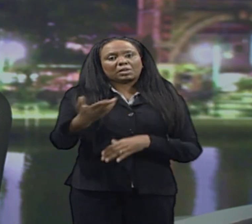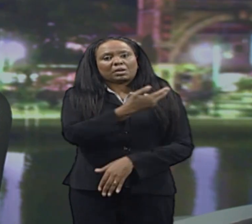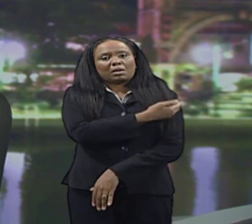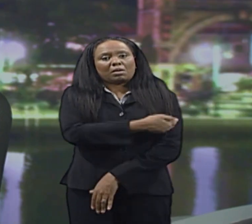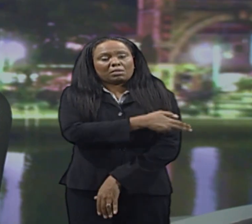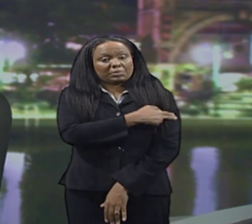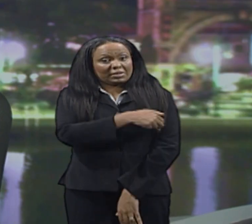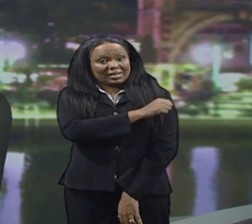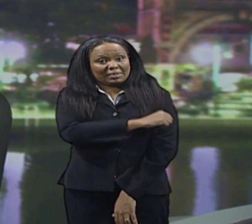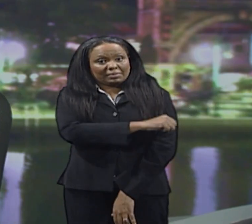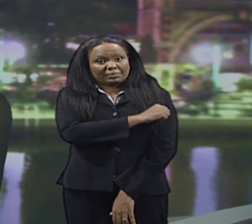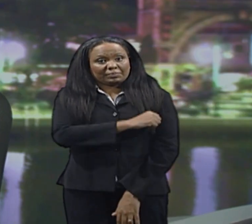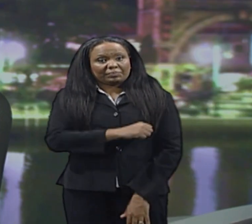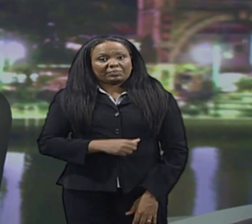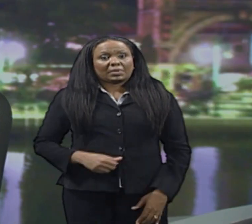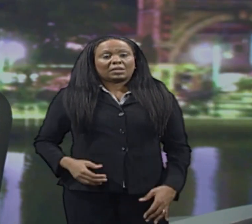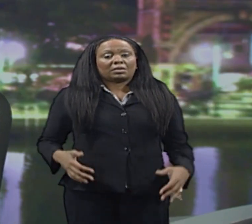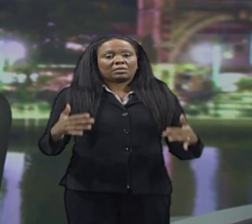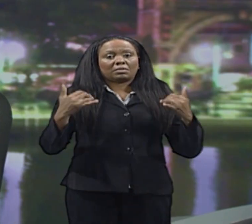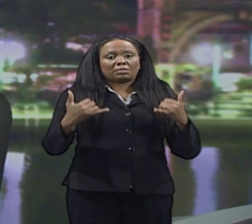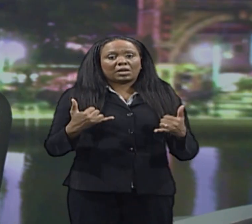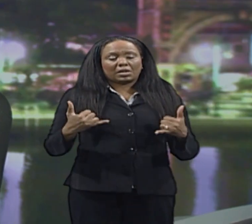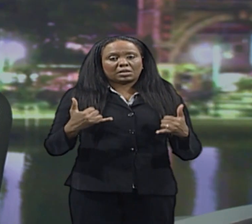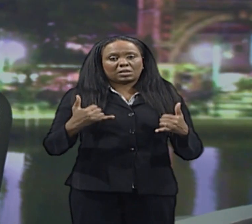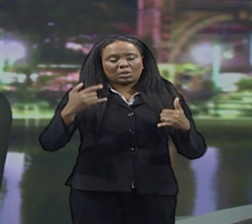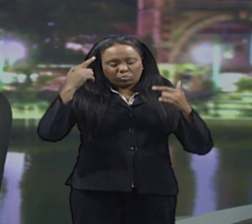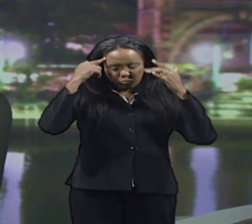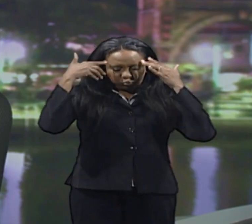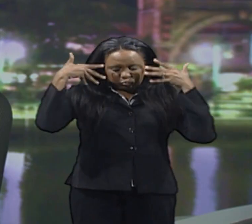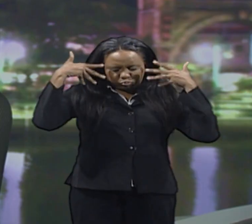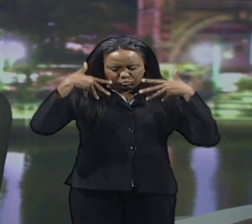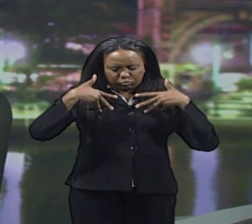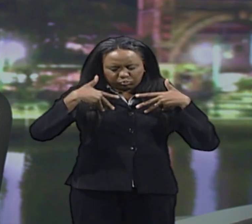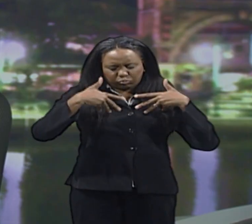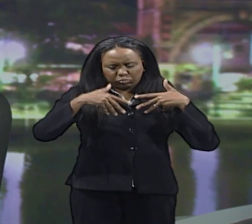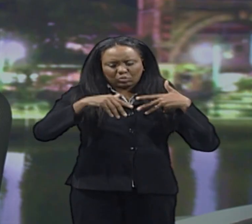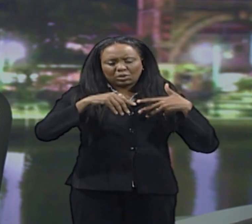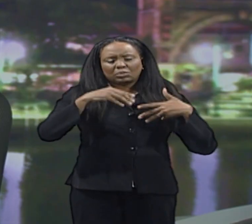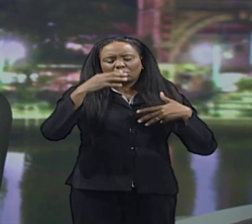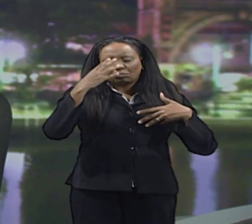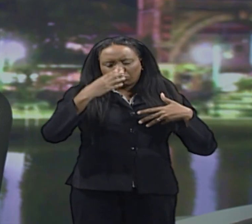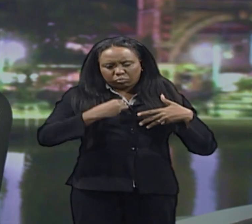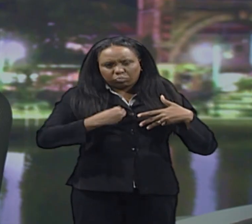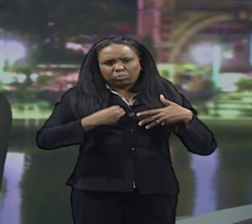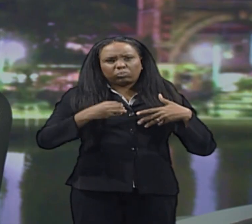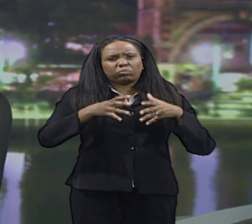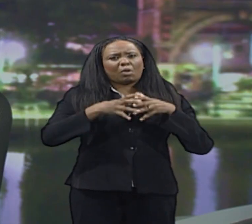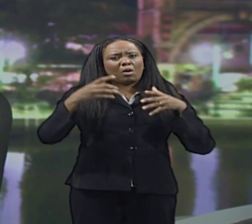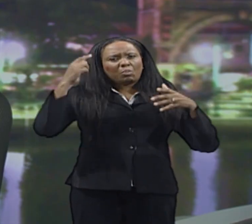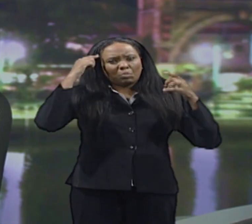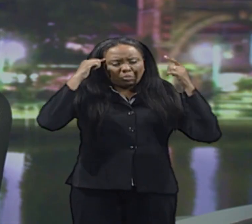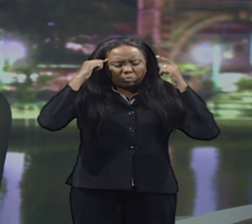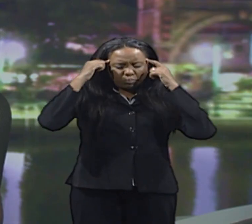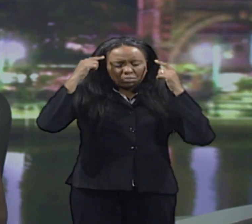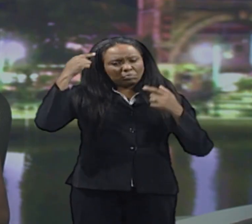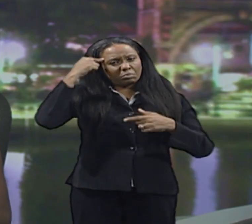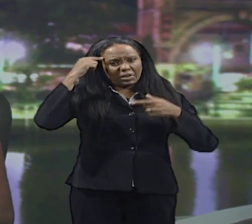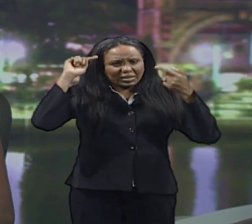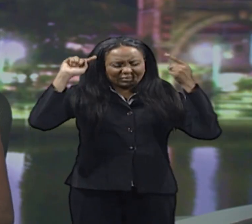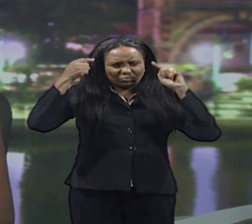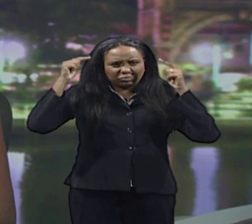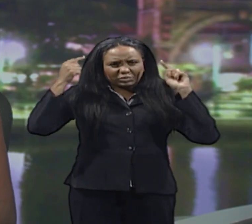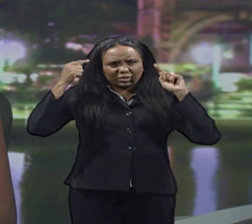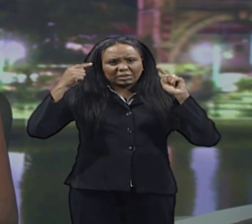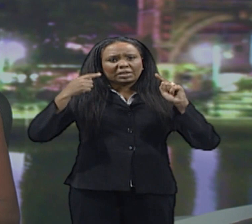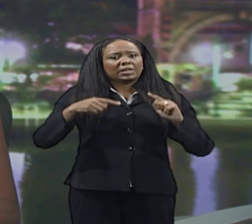QEH by ambulance. He's reportedly in a deep, unconscious state with traumatic brain injury. Police say they will continue